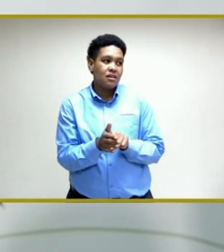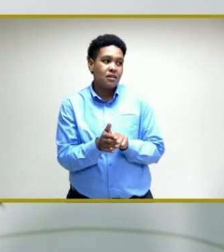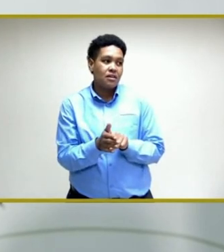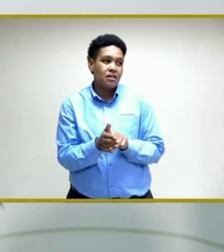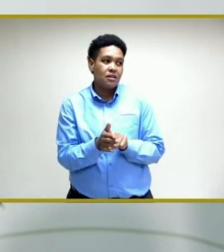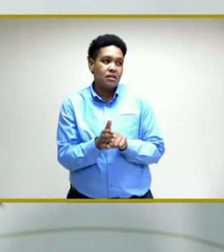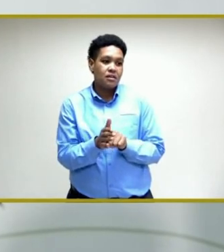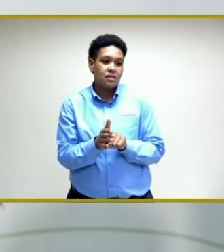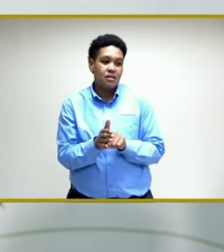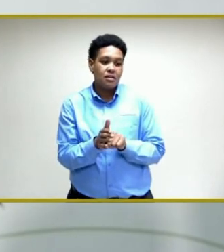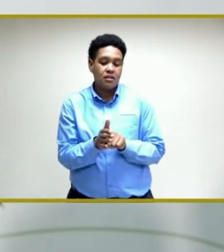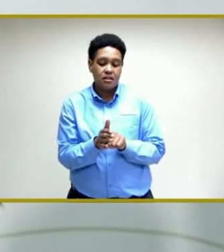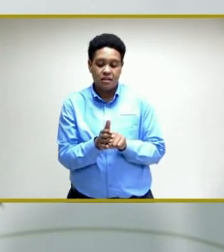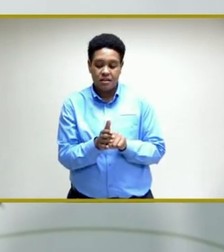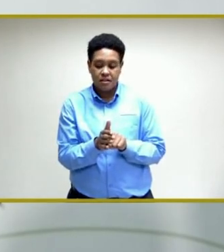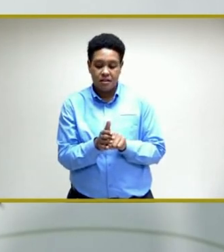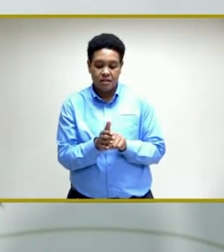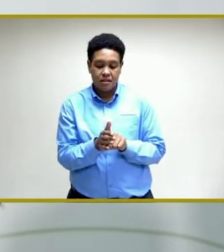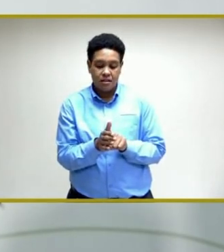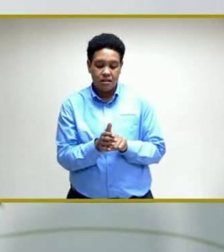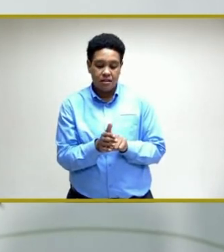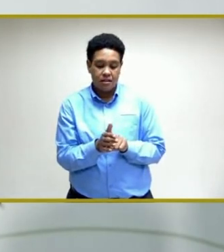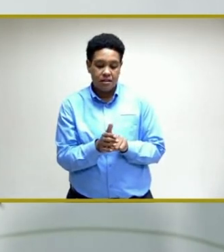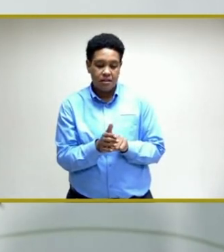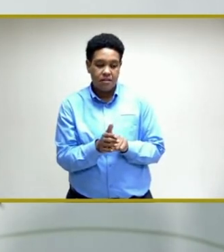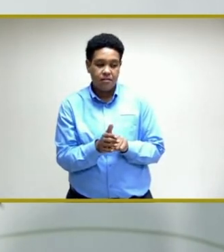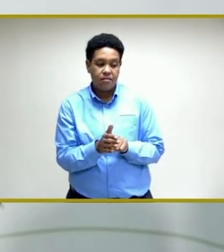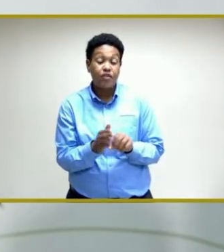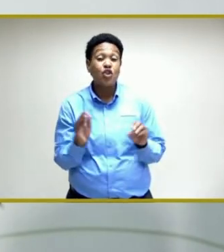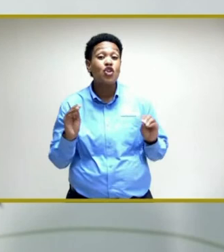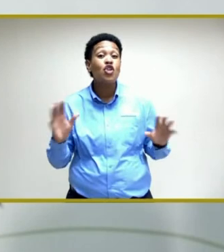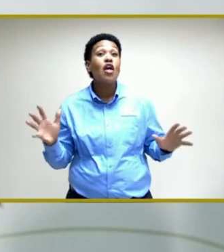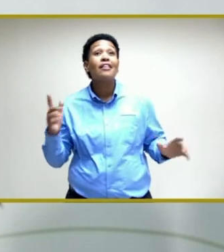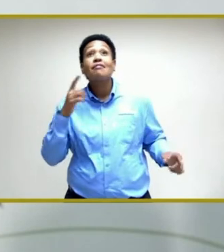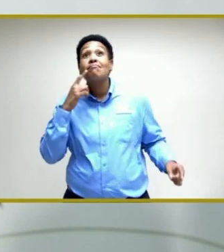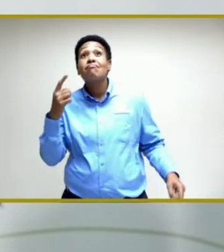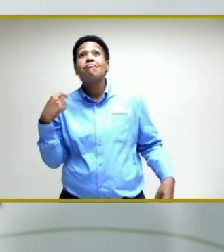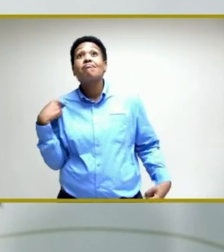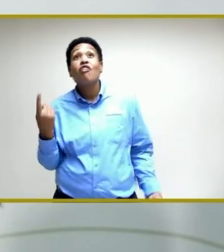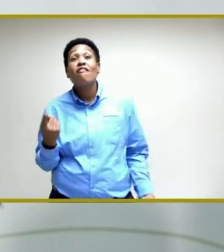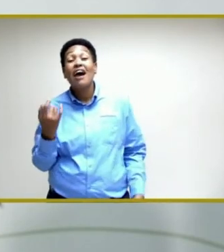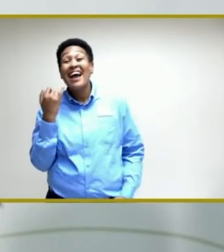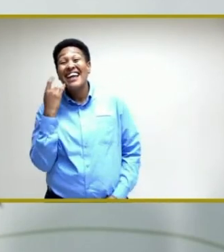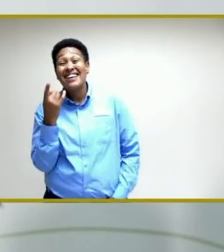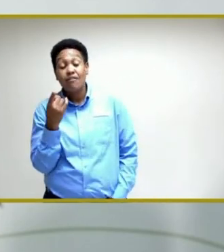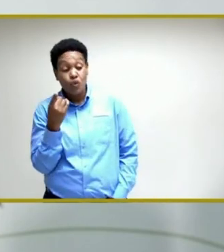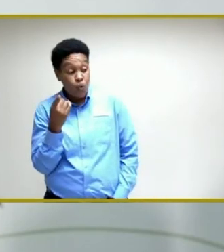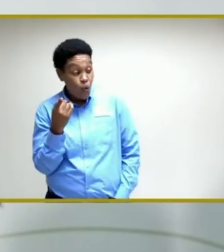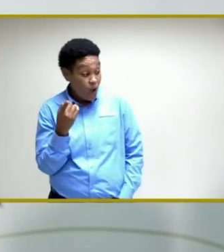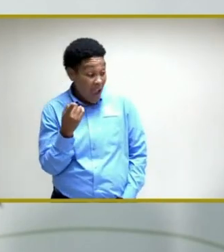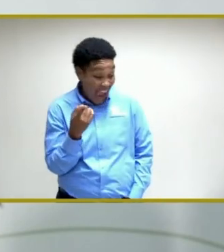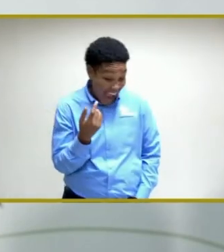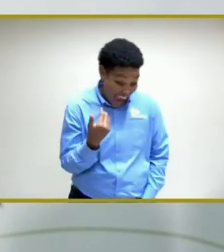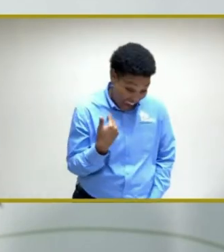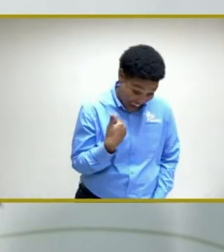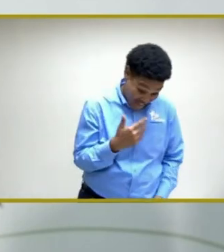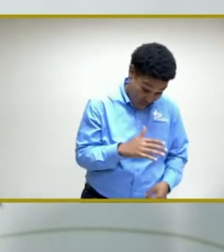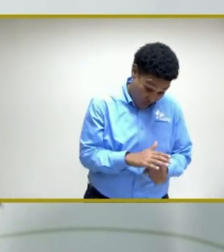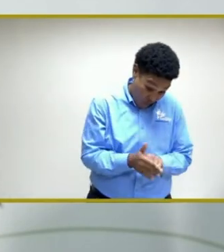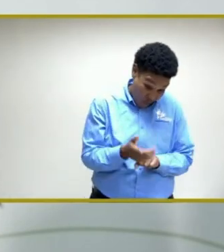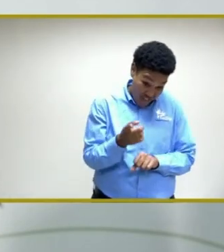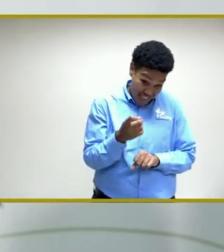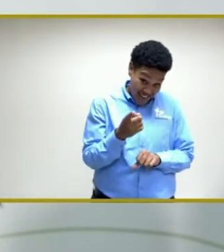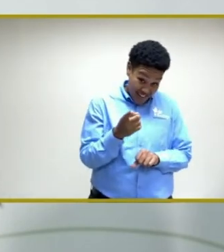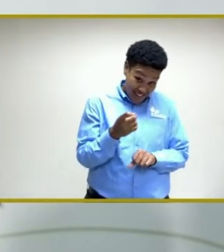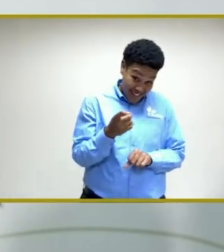There is nothing that has said that if you have COVID and